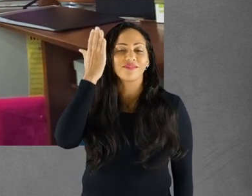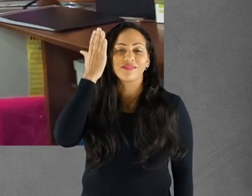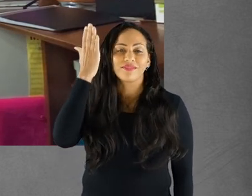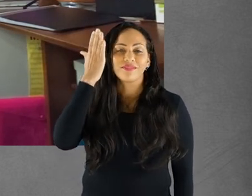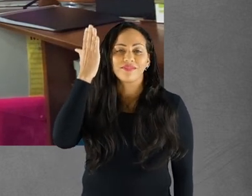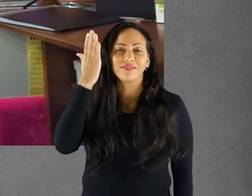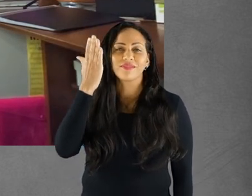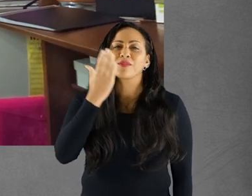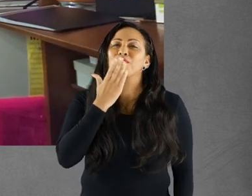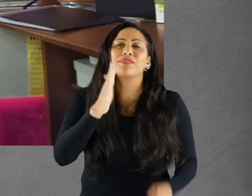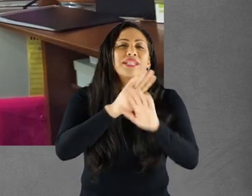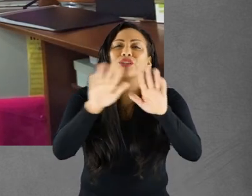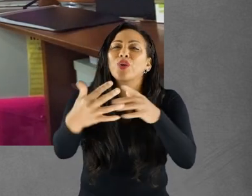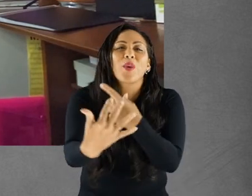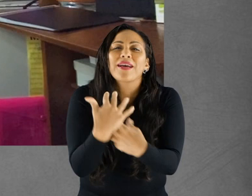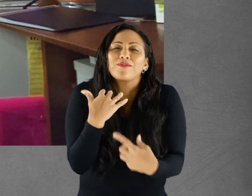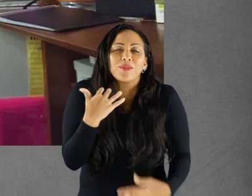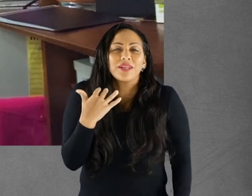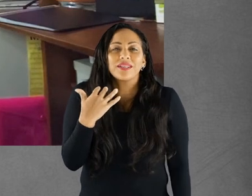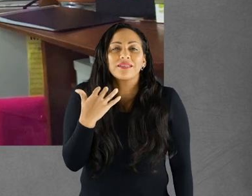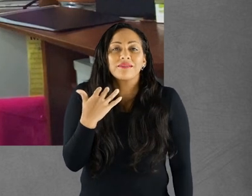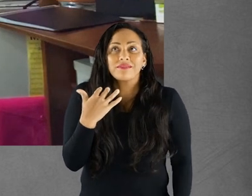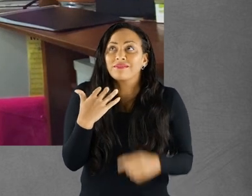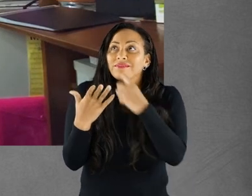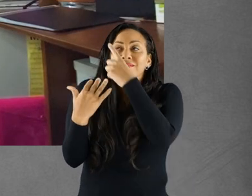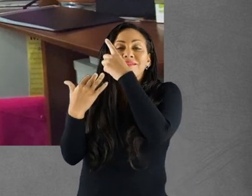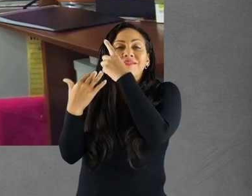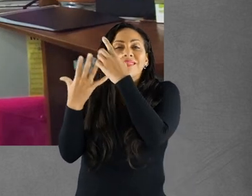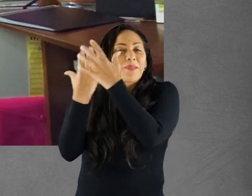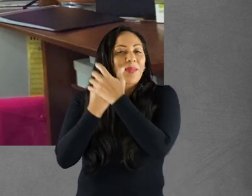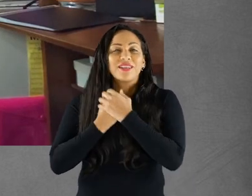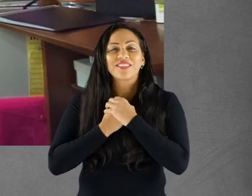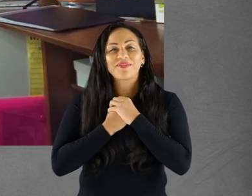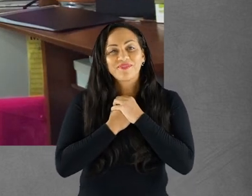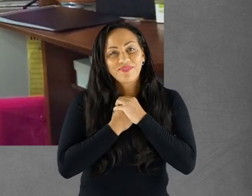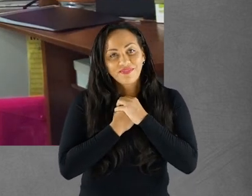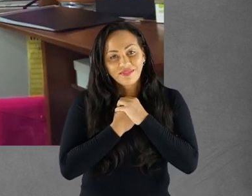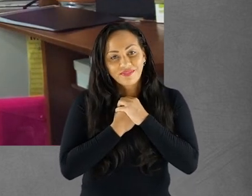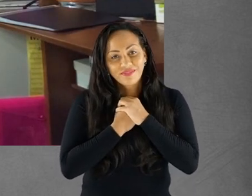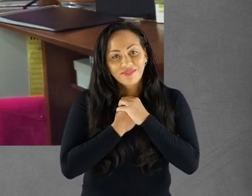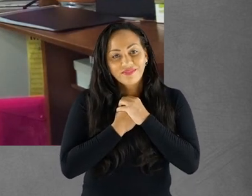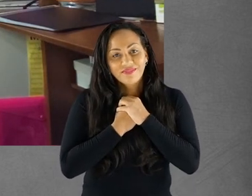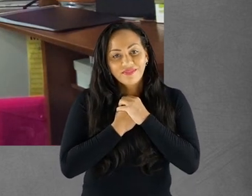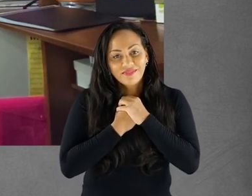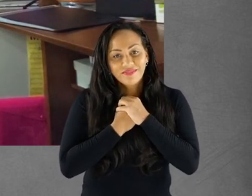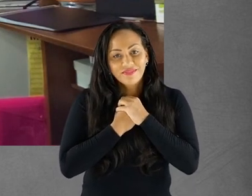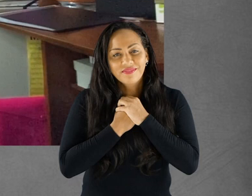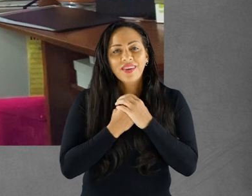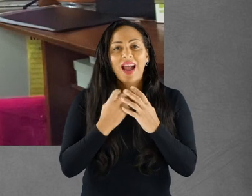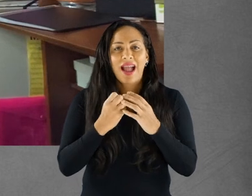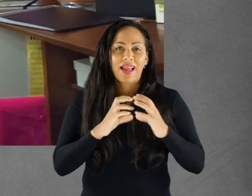I have a dream. Please don't influence it. It belongs to me.